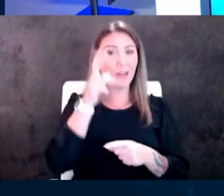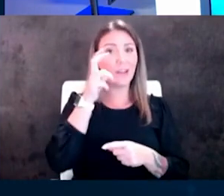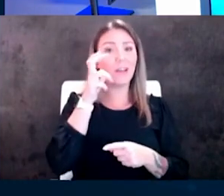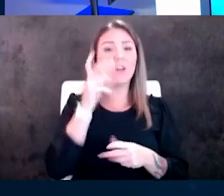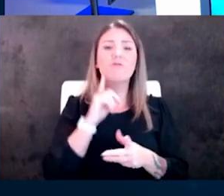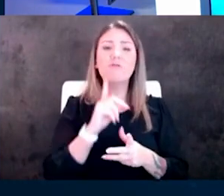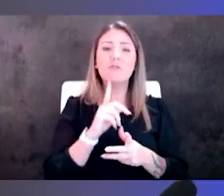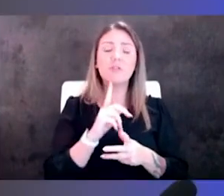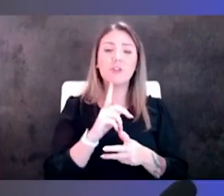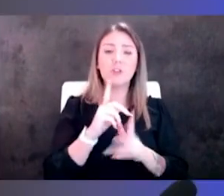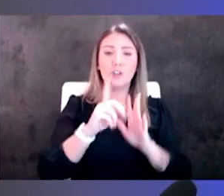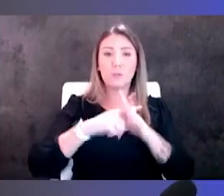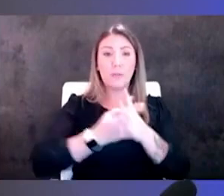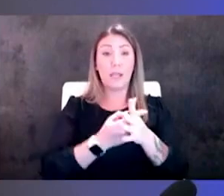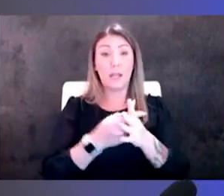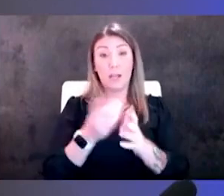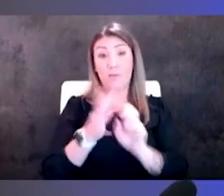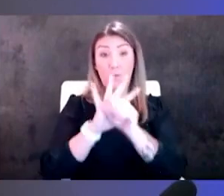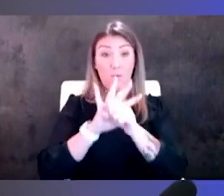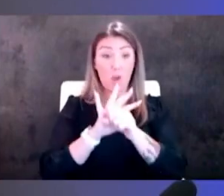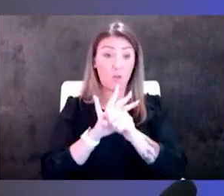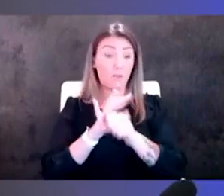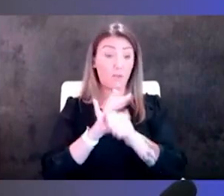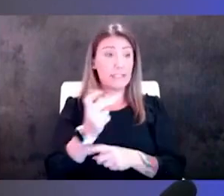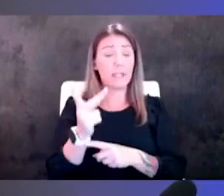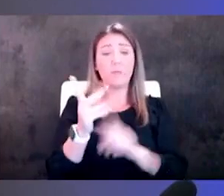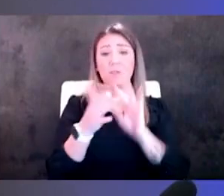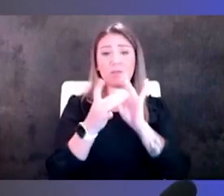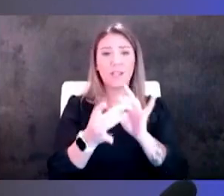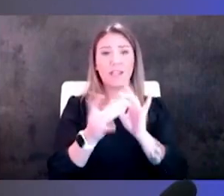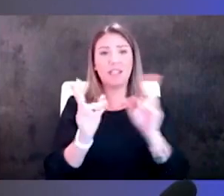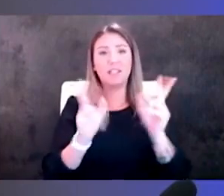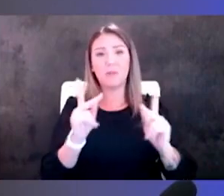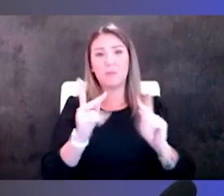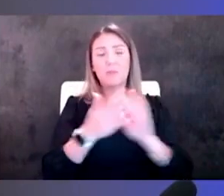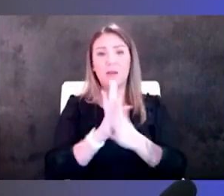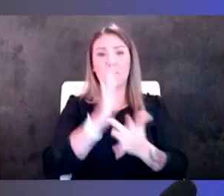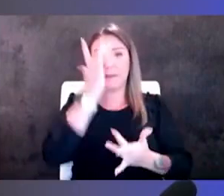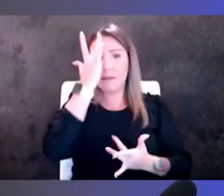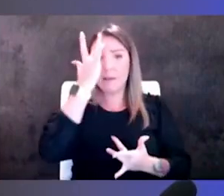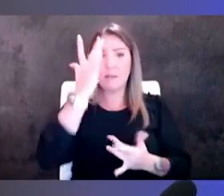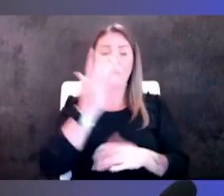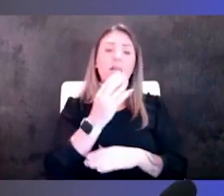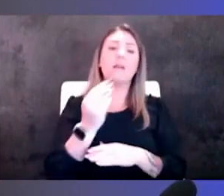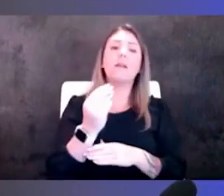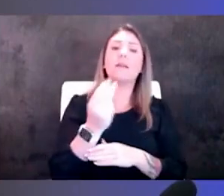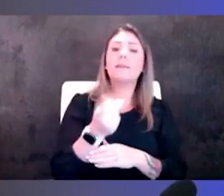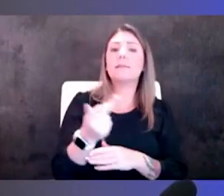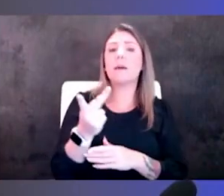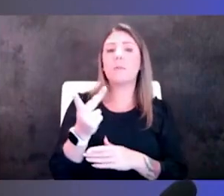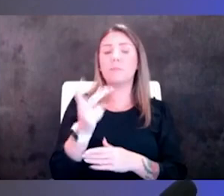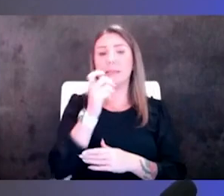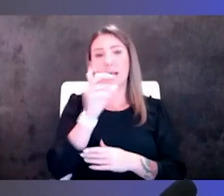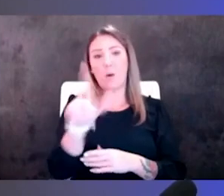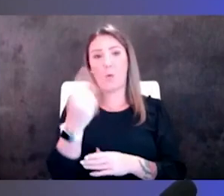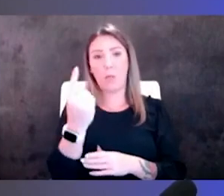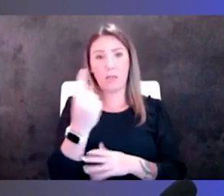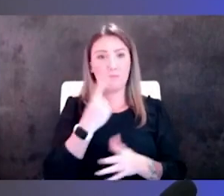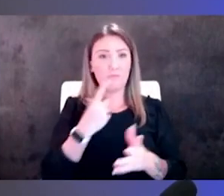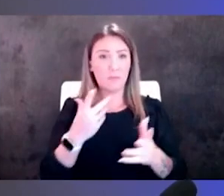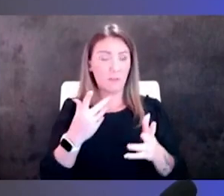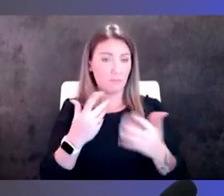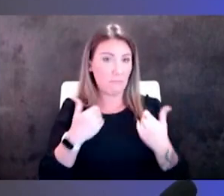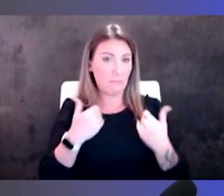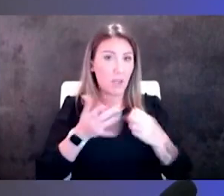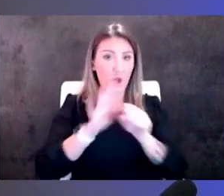the beginning of covid and some of it was related to folks getting ill and and and some of it now is not only you know that they got covid and had to take